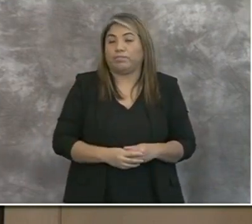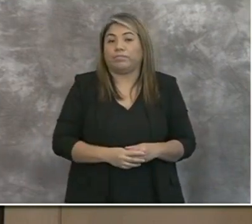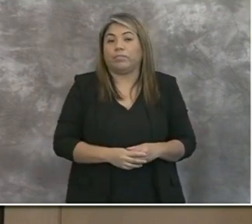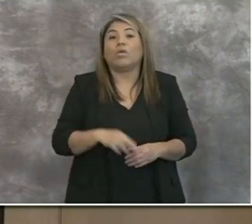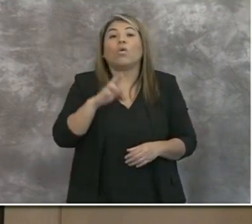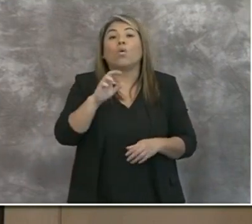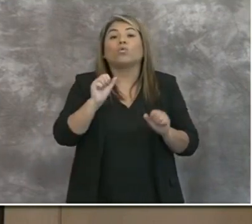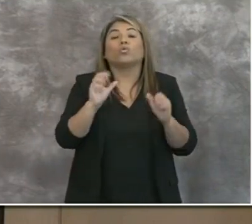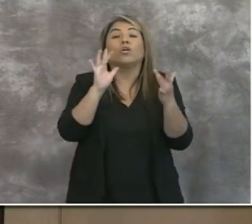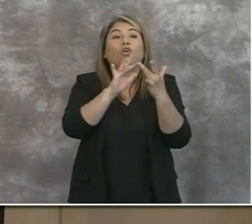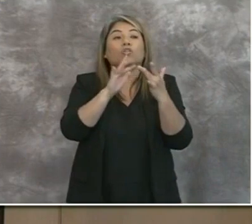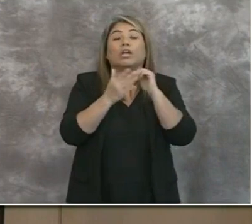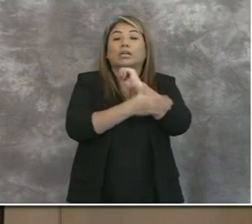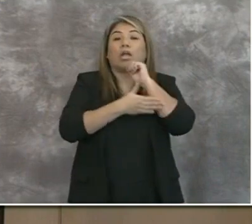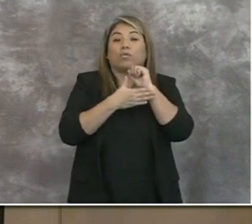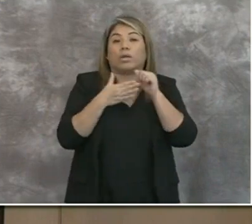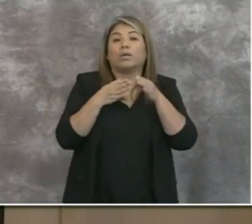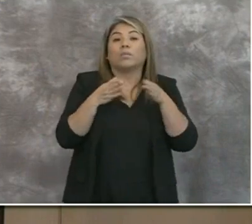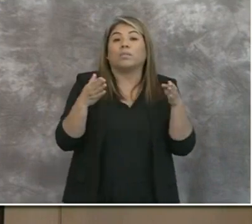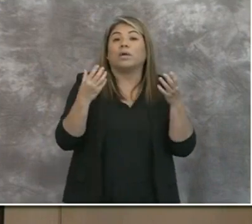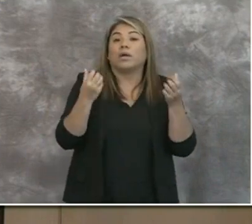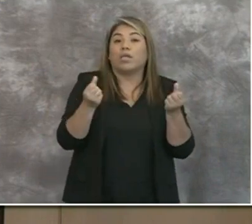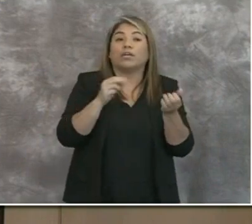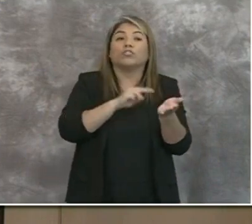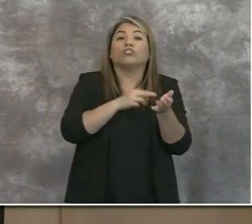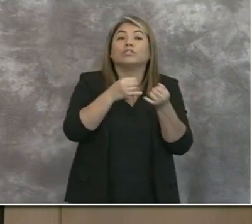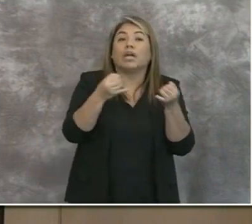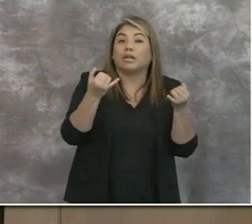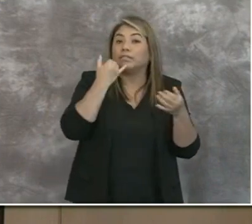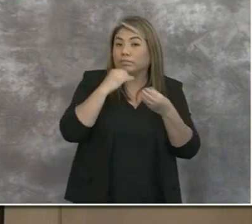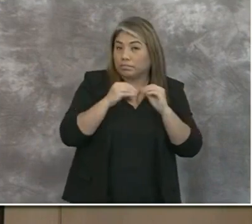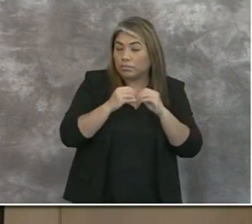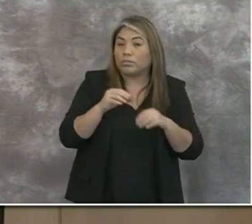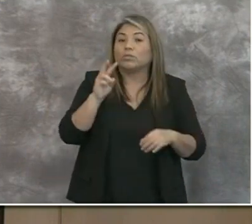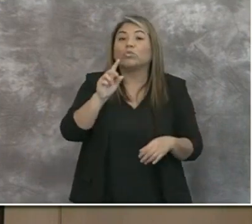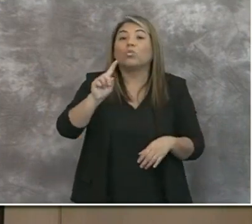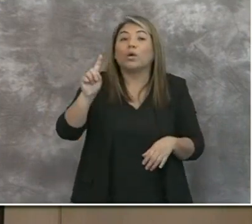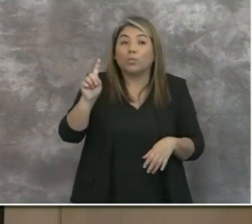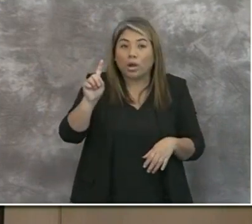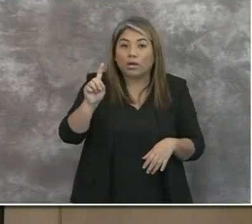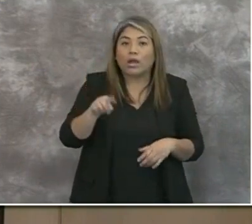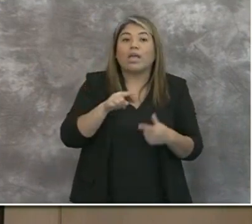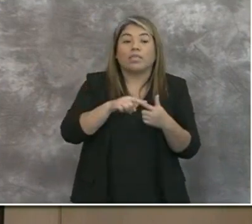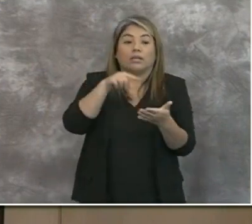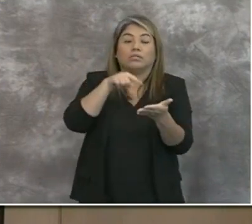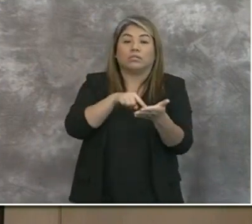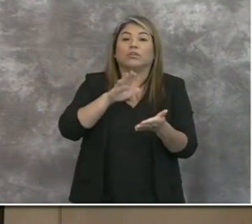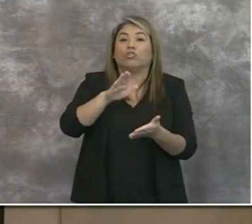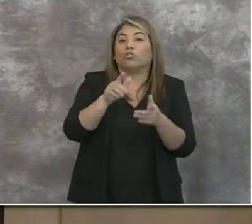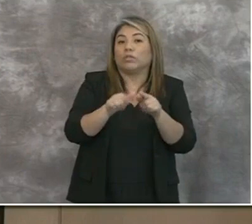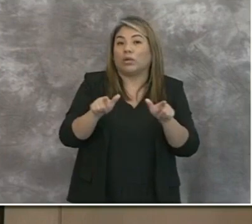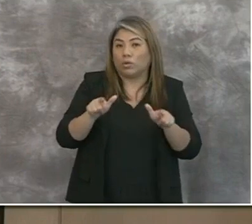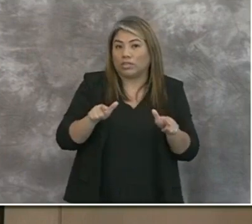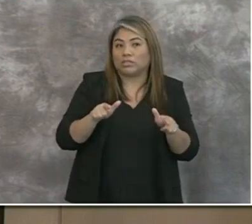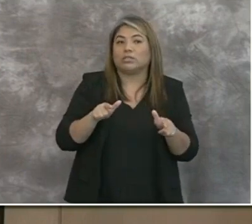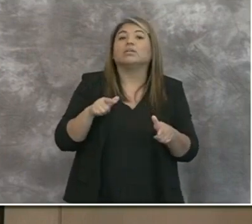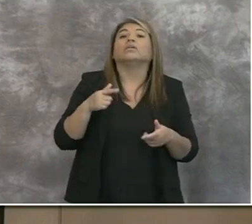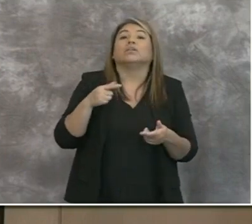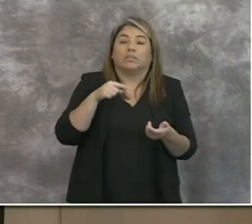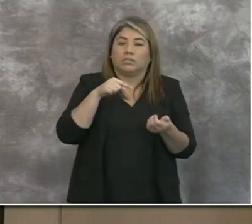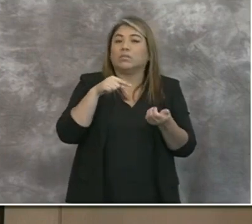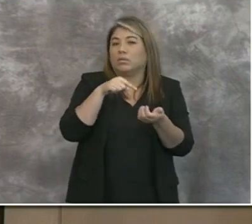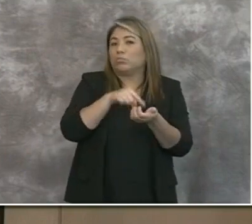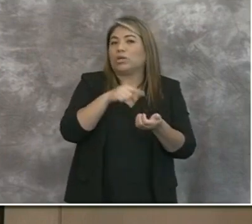Or you can contact the county public health nurse nurse line by calling 211 then selecting your language and pressing